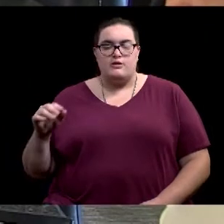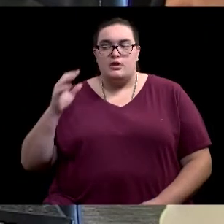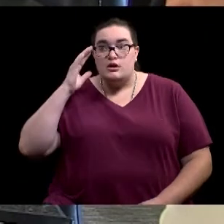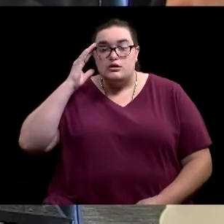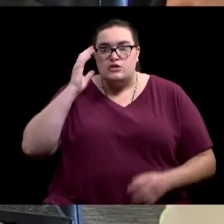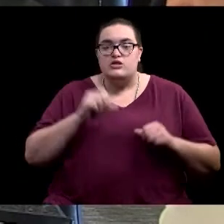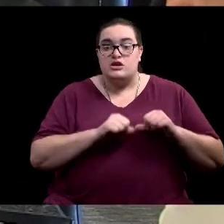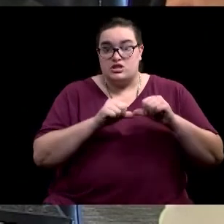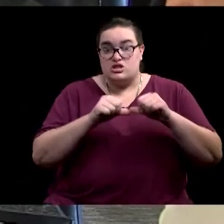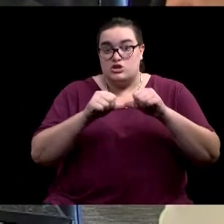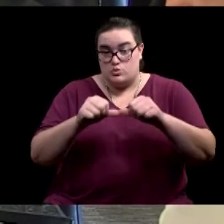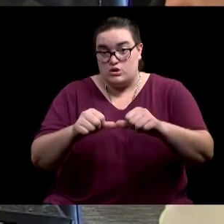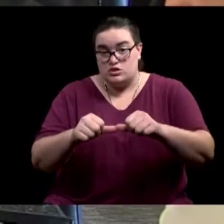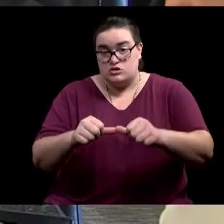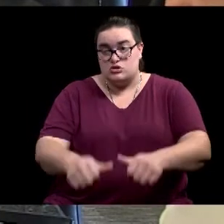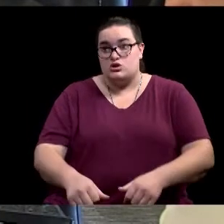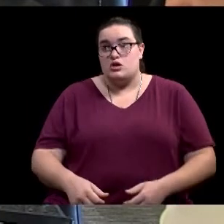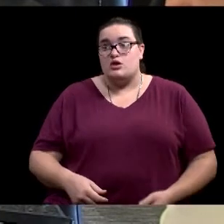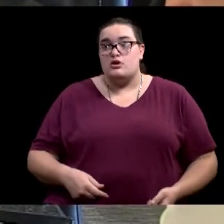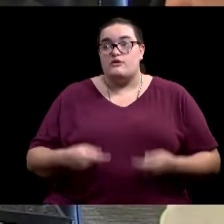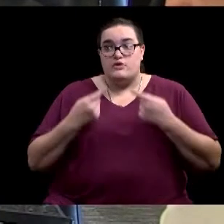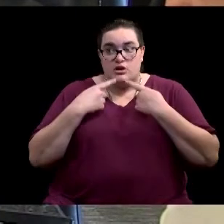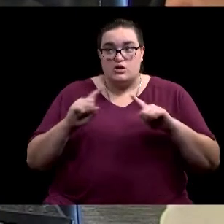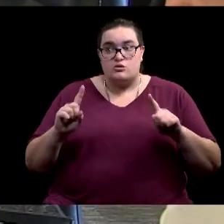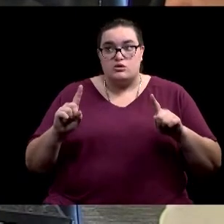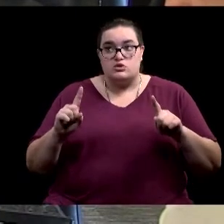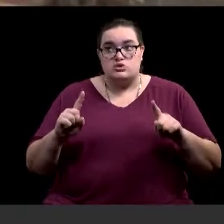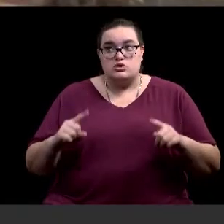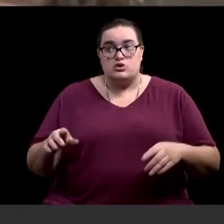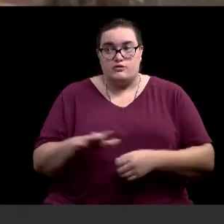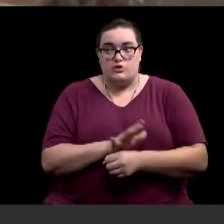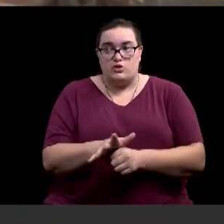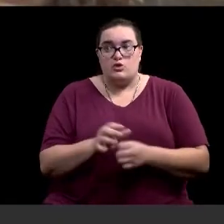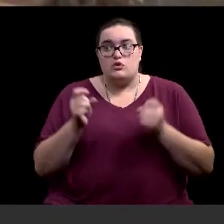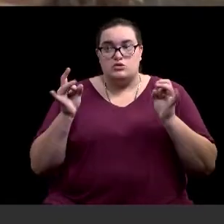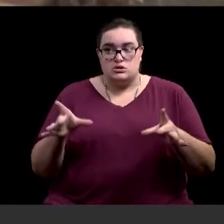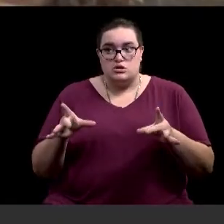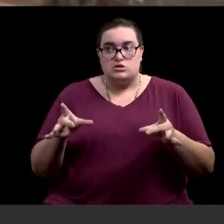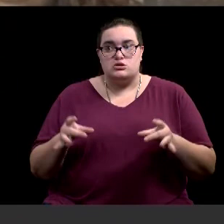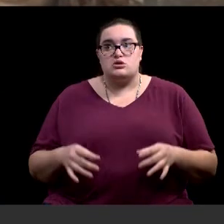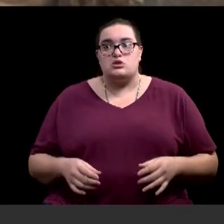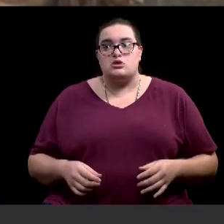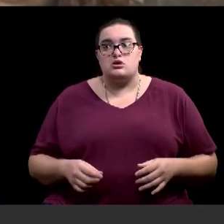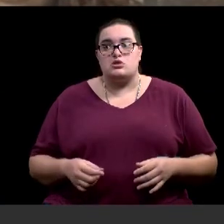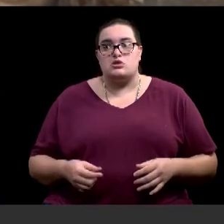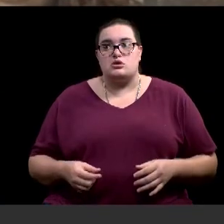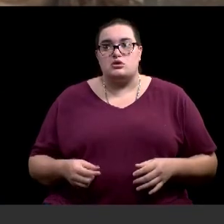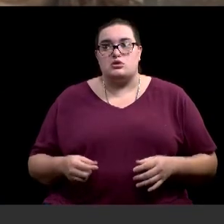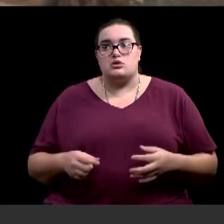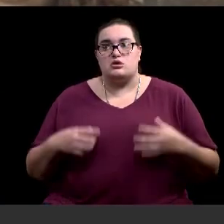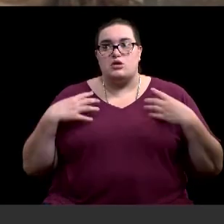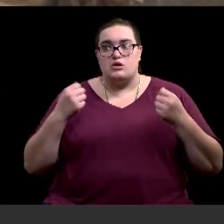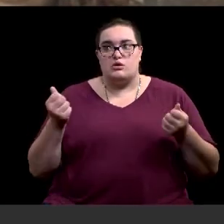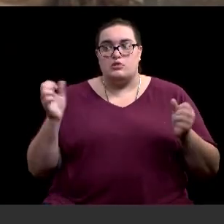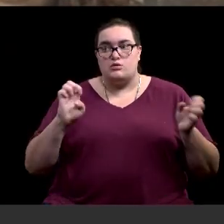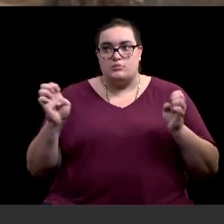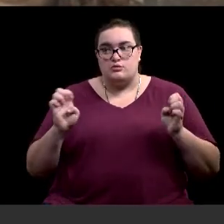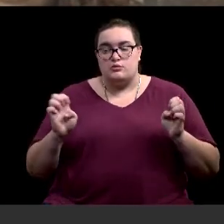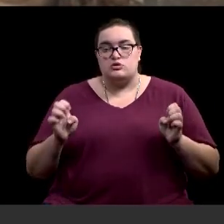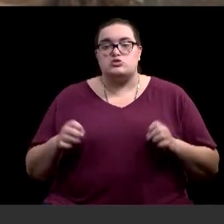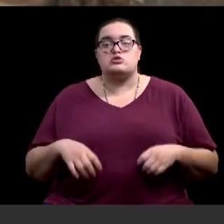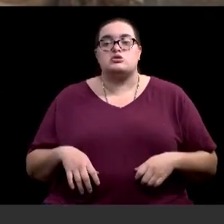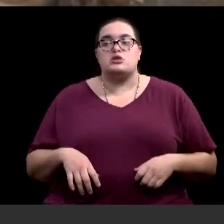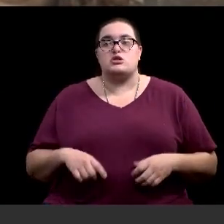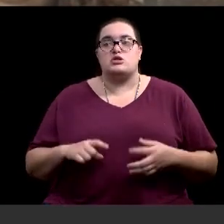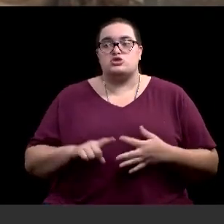and public health emergency issued on March 17, 2020, and amended on March 19, 2020, and March 23, 2020, by Mayor